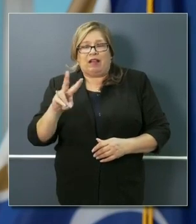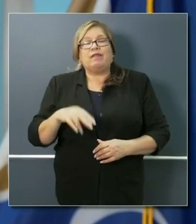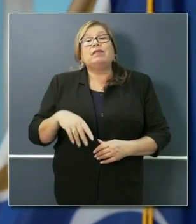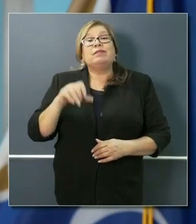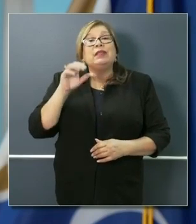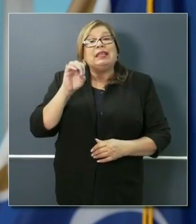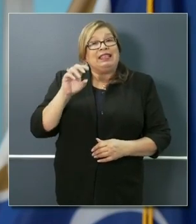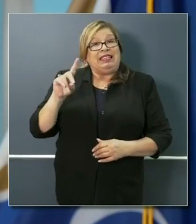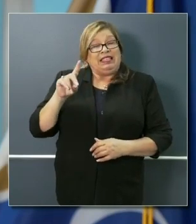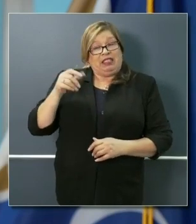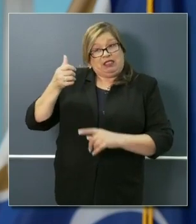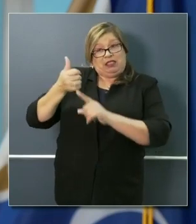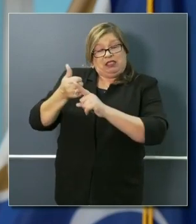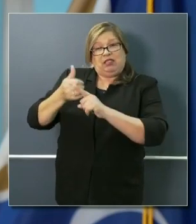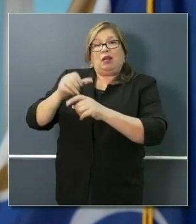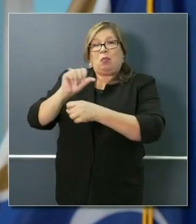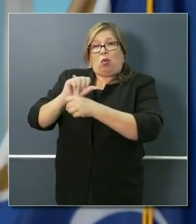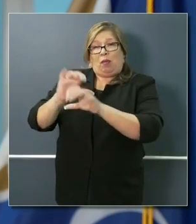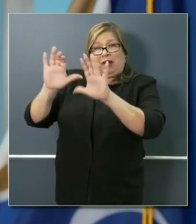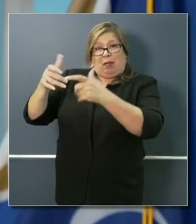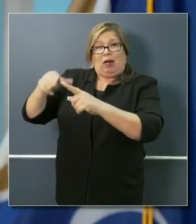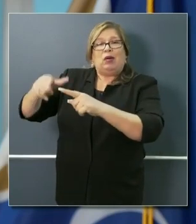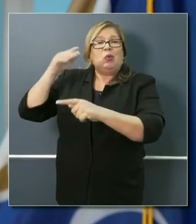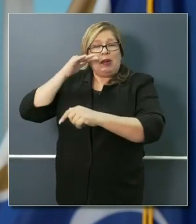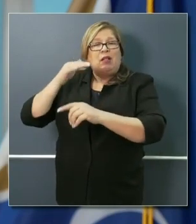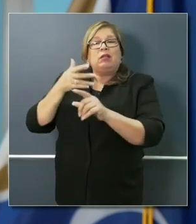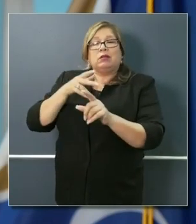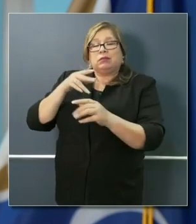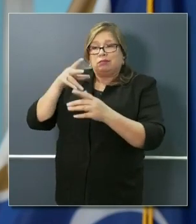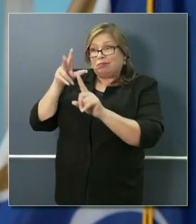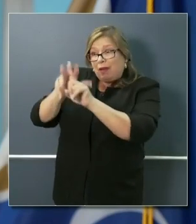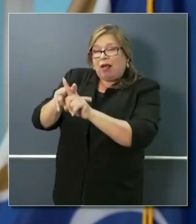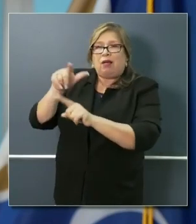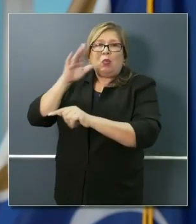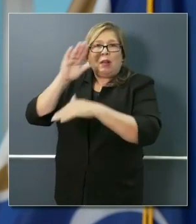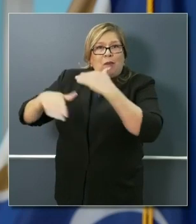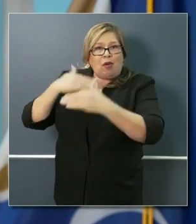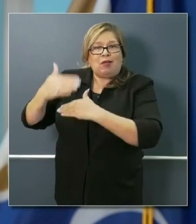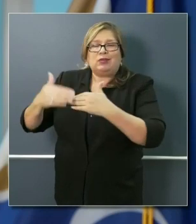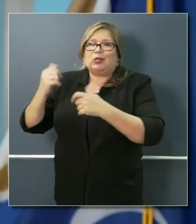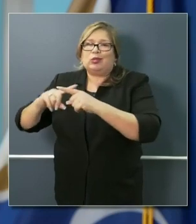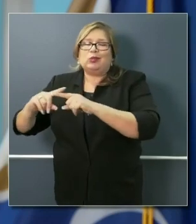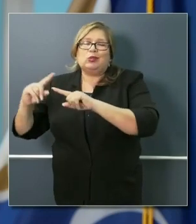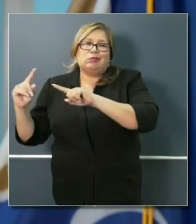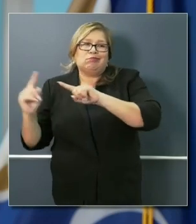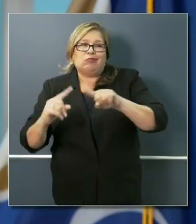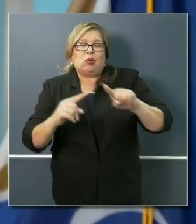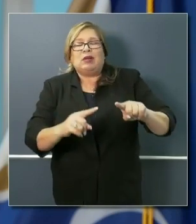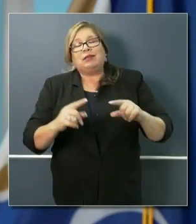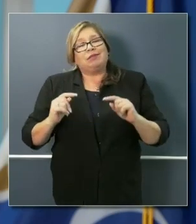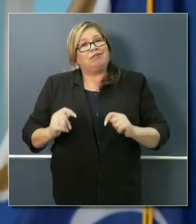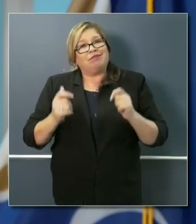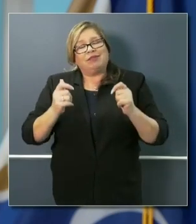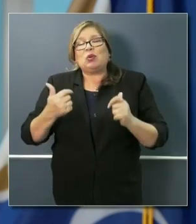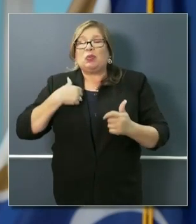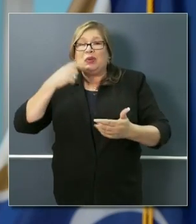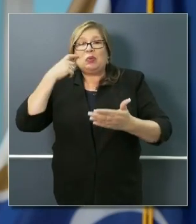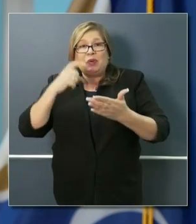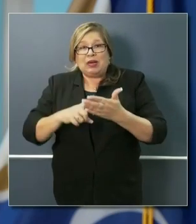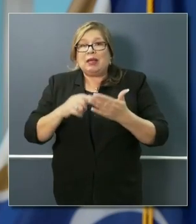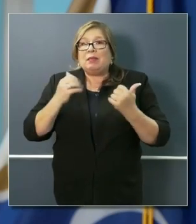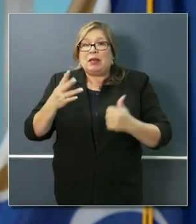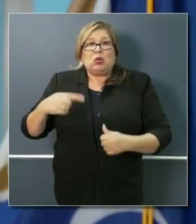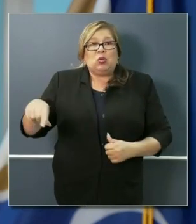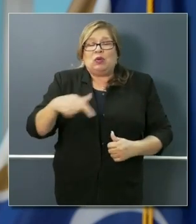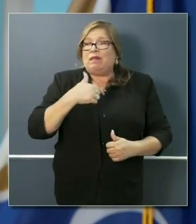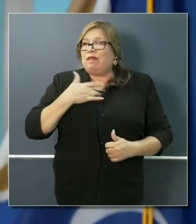these, and we are doing everything we can to make sure we do so in a timely manner because we recognize people